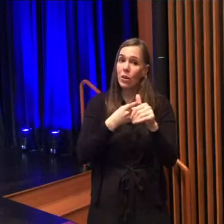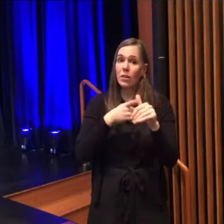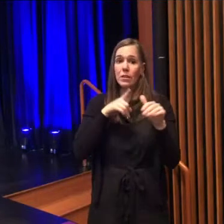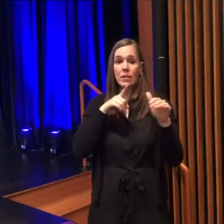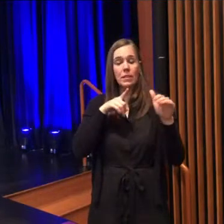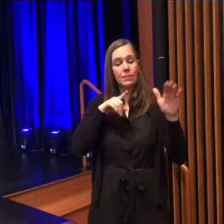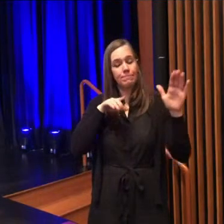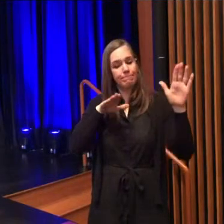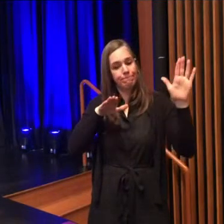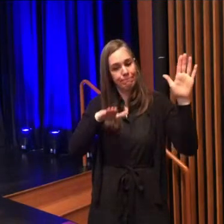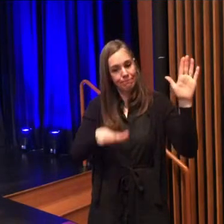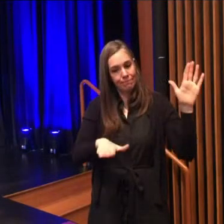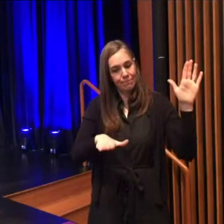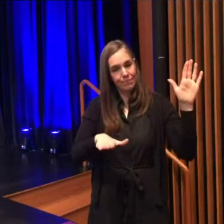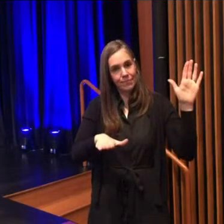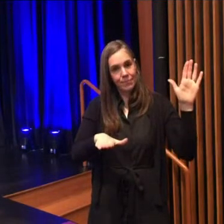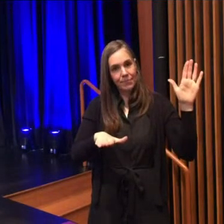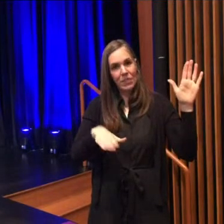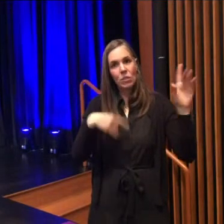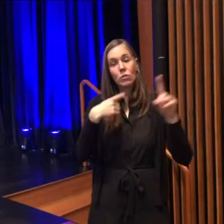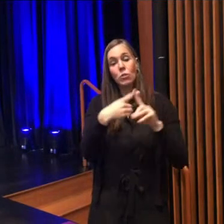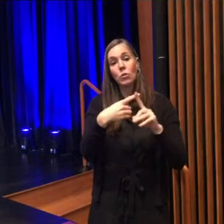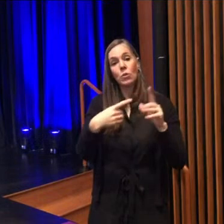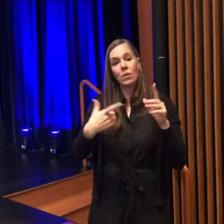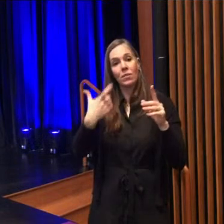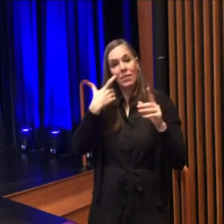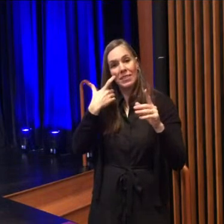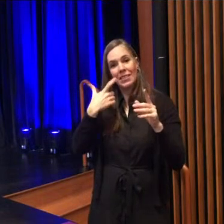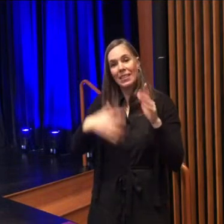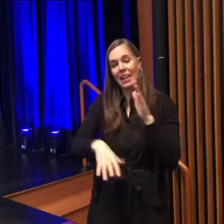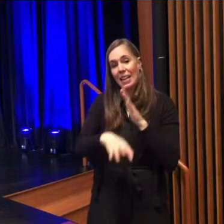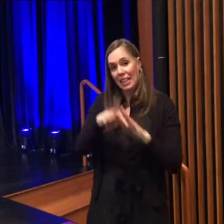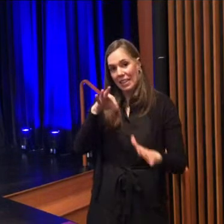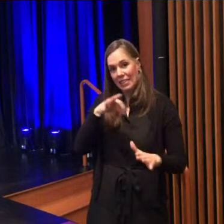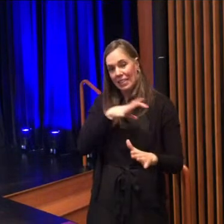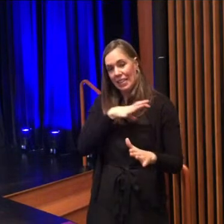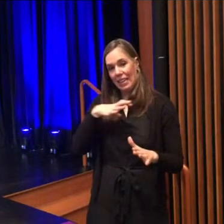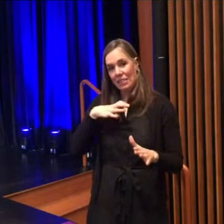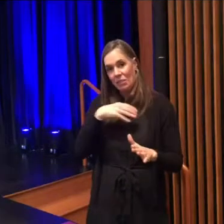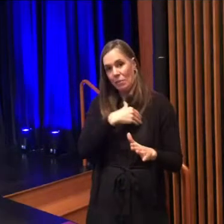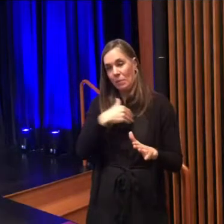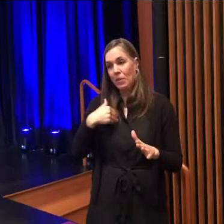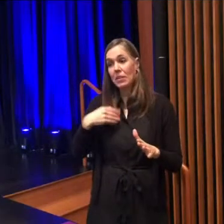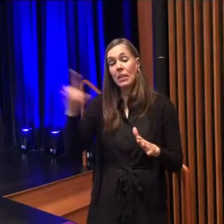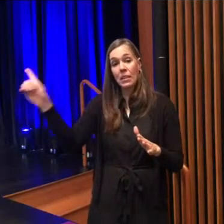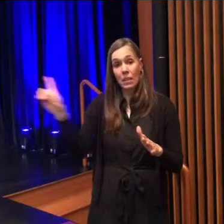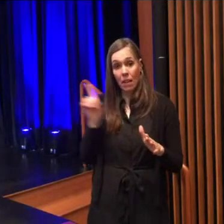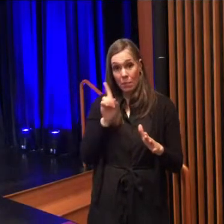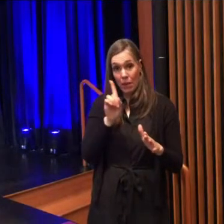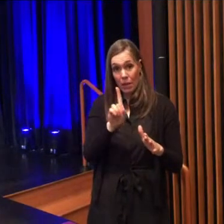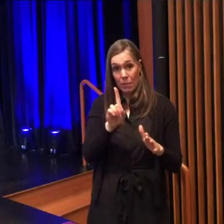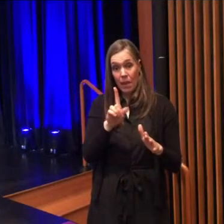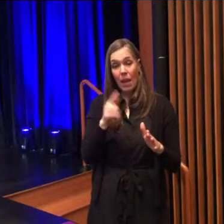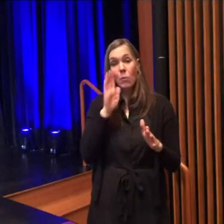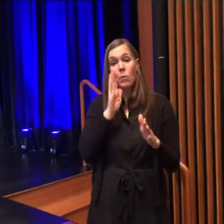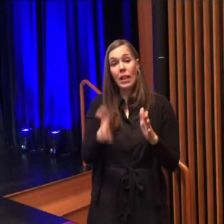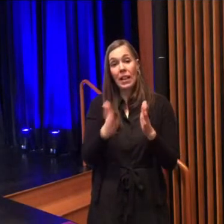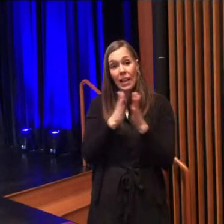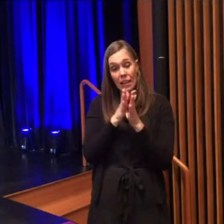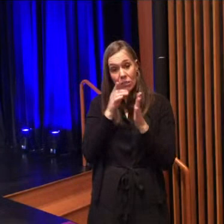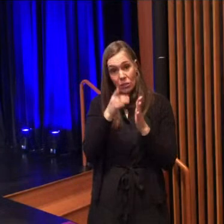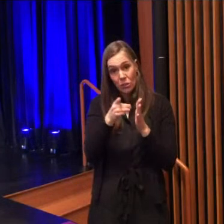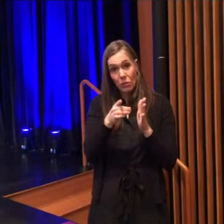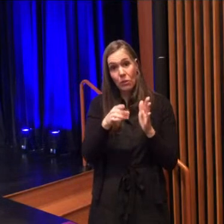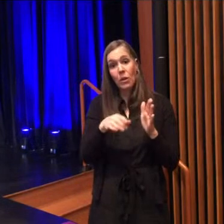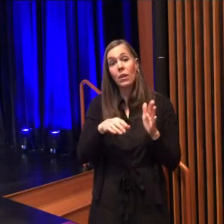and i am going to begin um i will call each person uh to uh the podium here i will ask you just like i